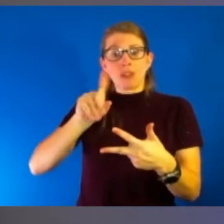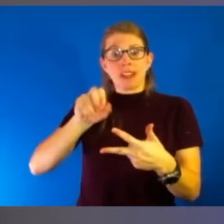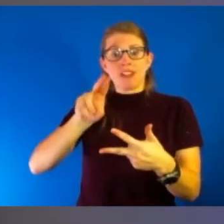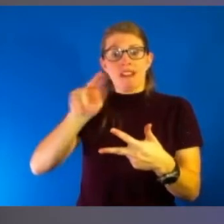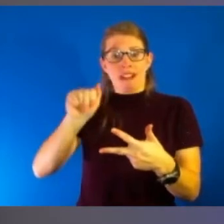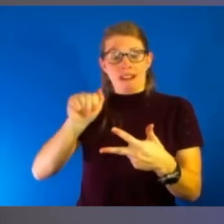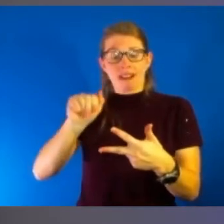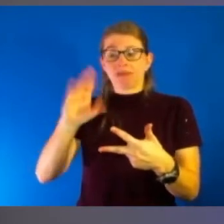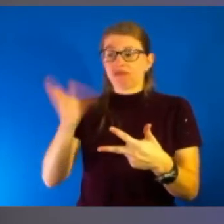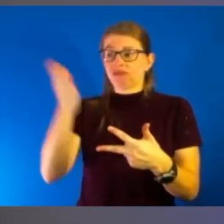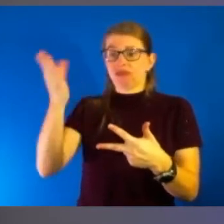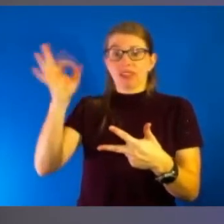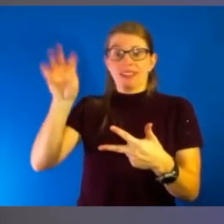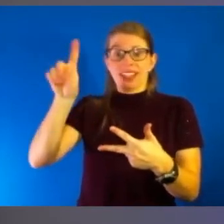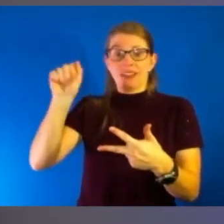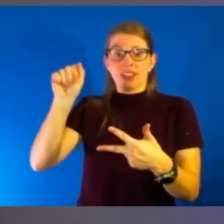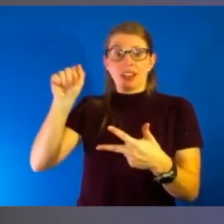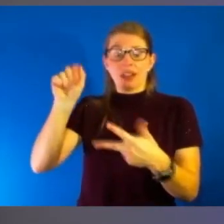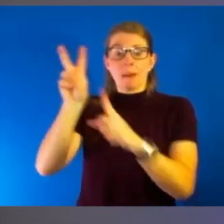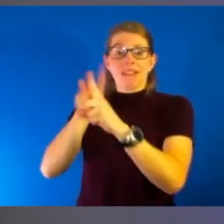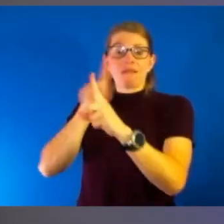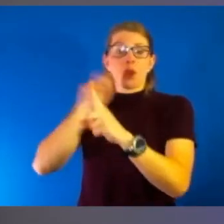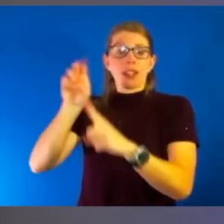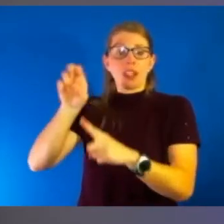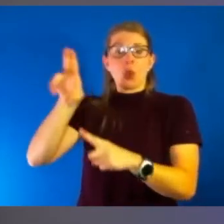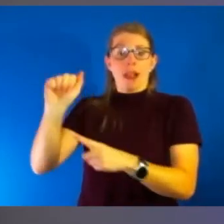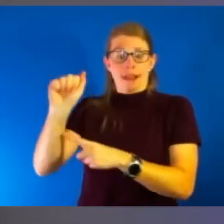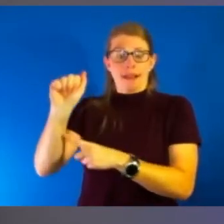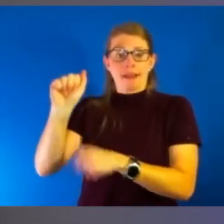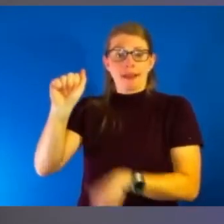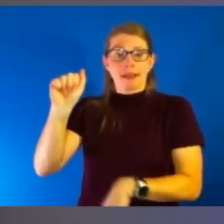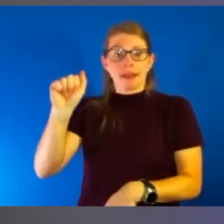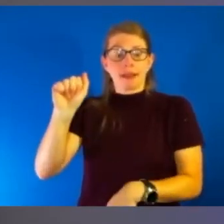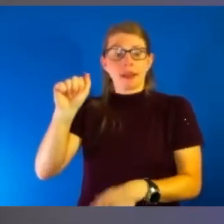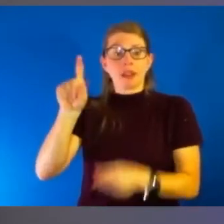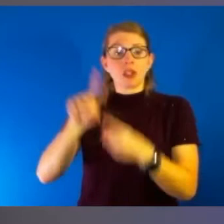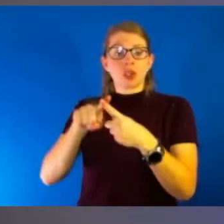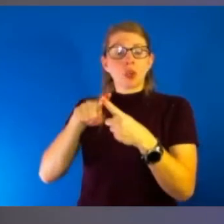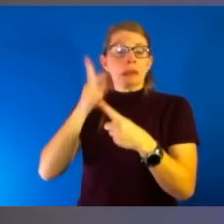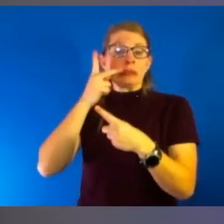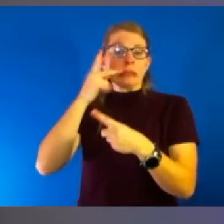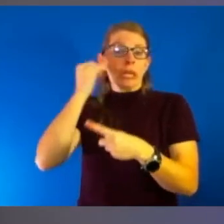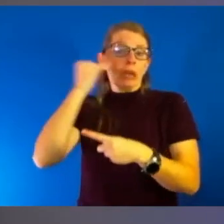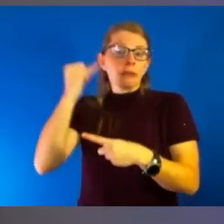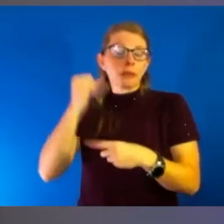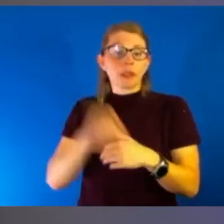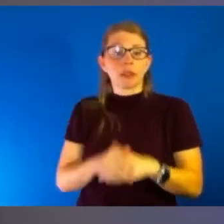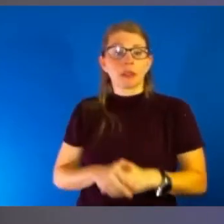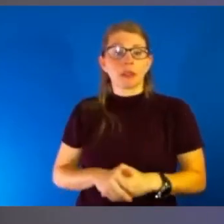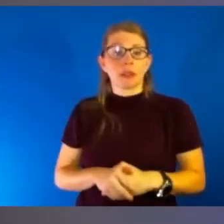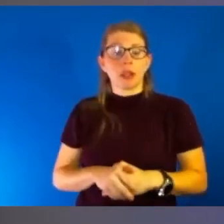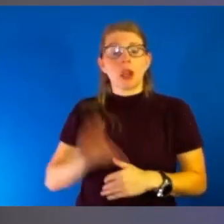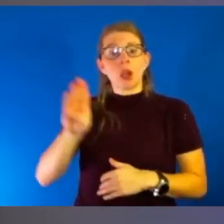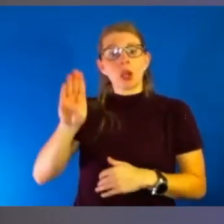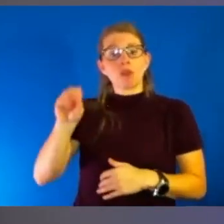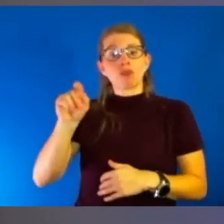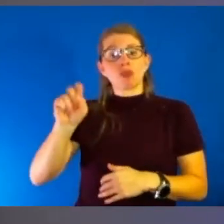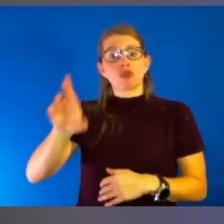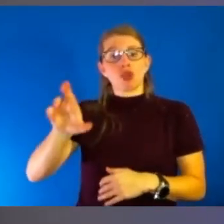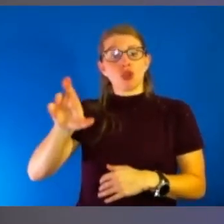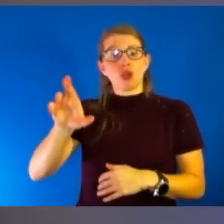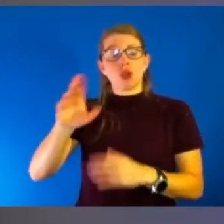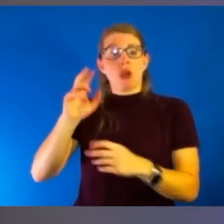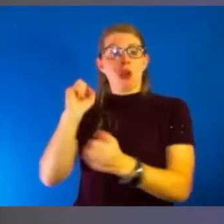apply for an EUA. that emergency use authorization to see if they can get booster shots authorized